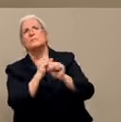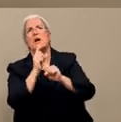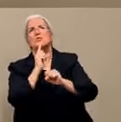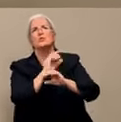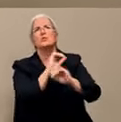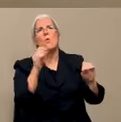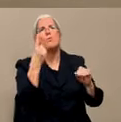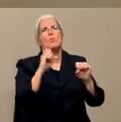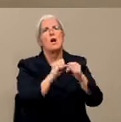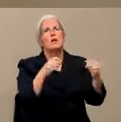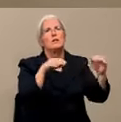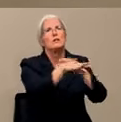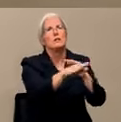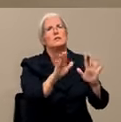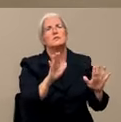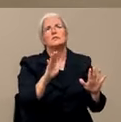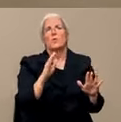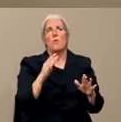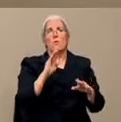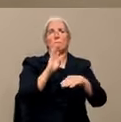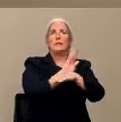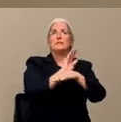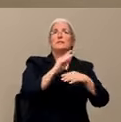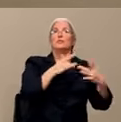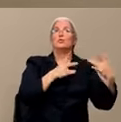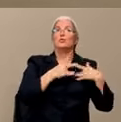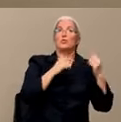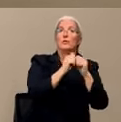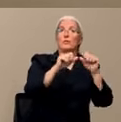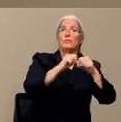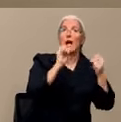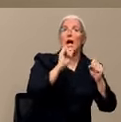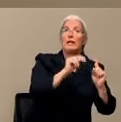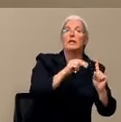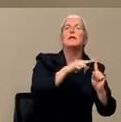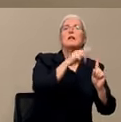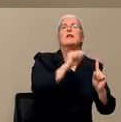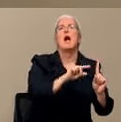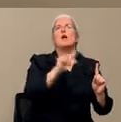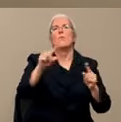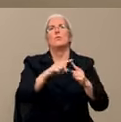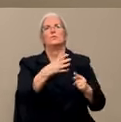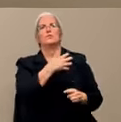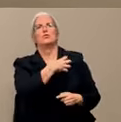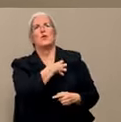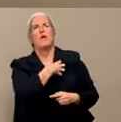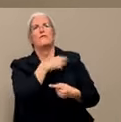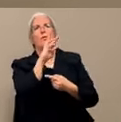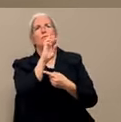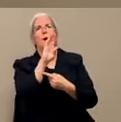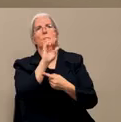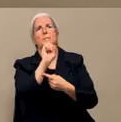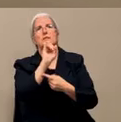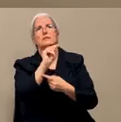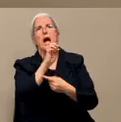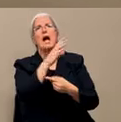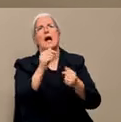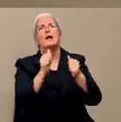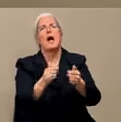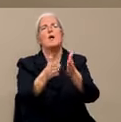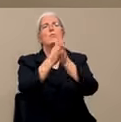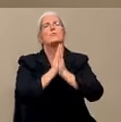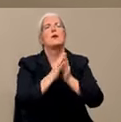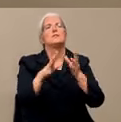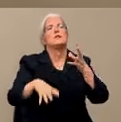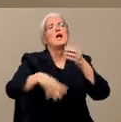with break-ins, you can go directly to the Sheriff's Department website on our homepage and you can request extra controls. have a whole team